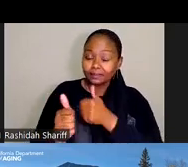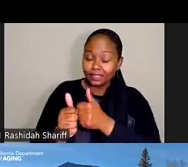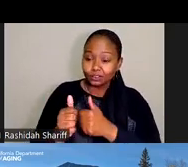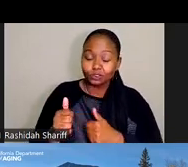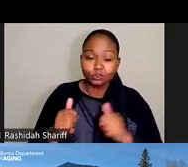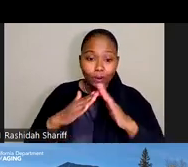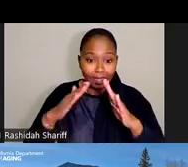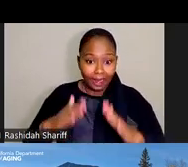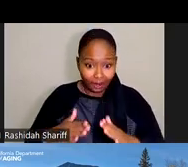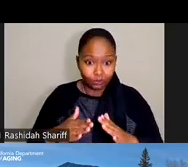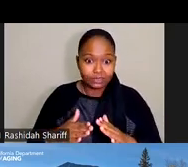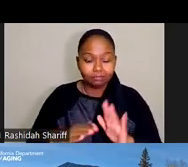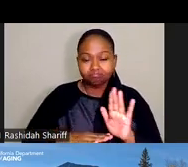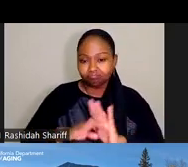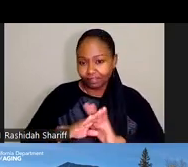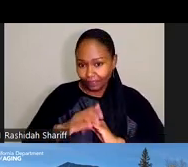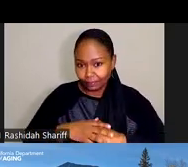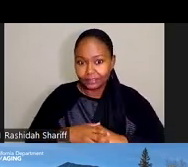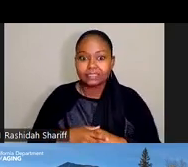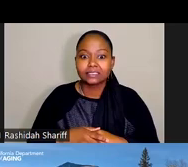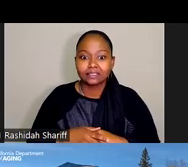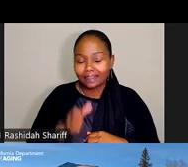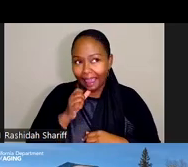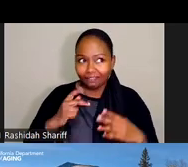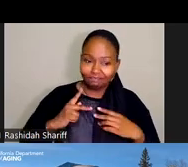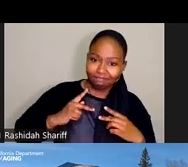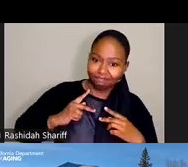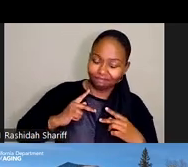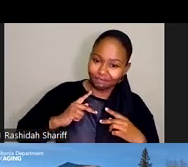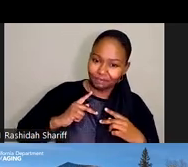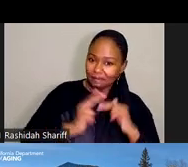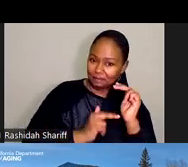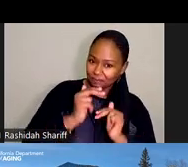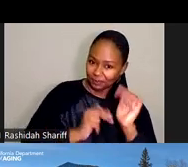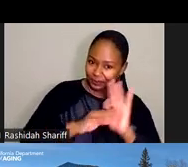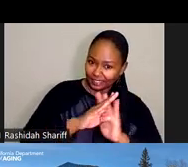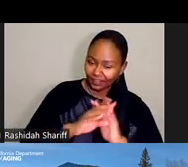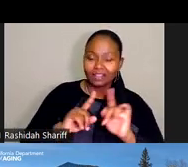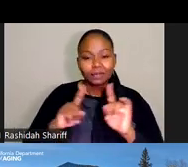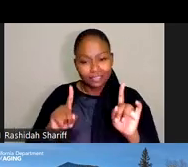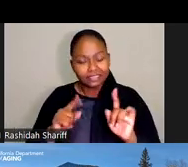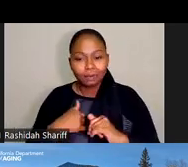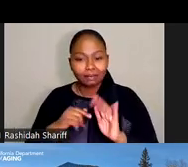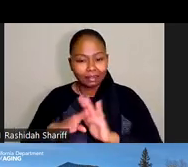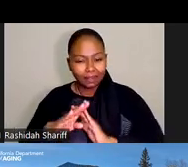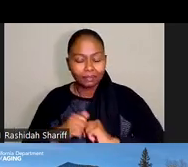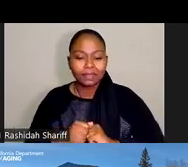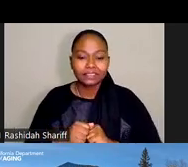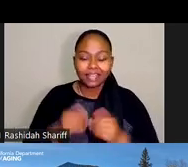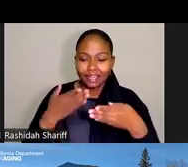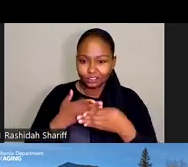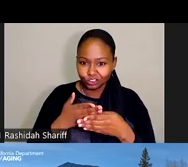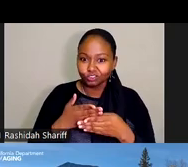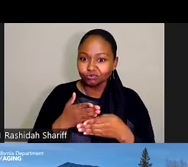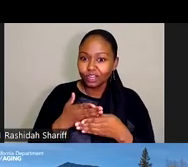developments, not physical developments, but developments in the housing space and share a budget success.